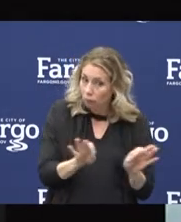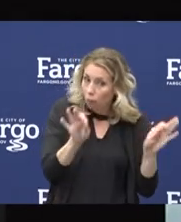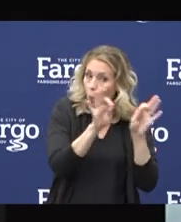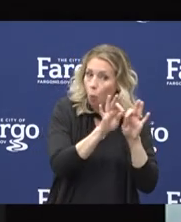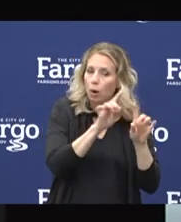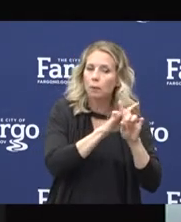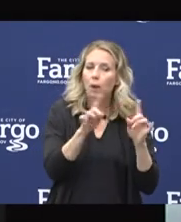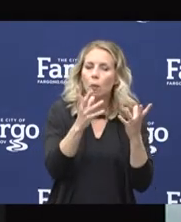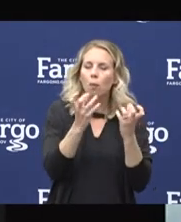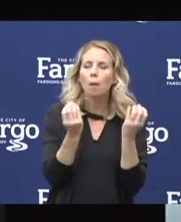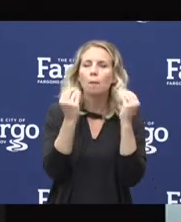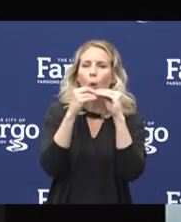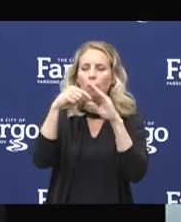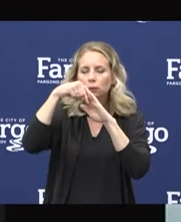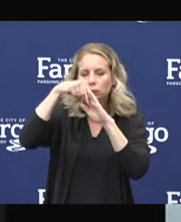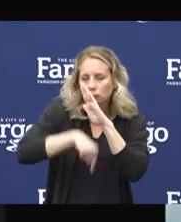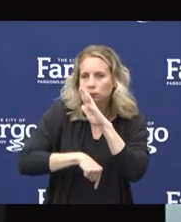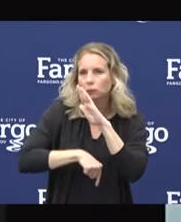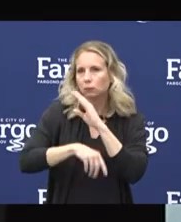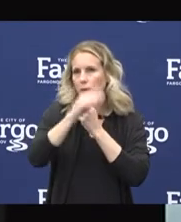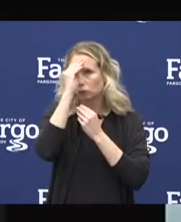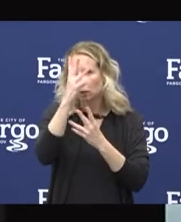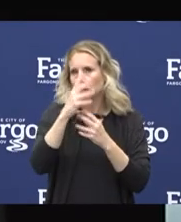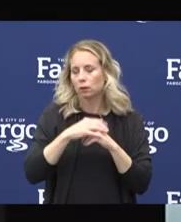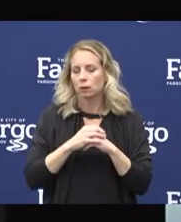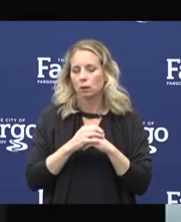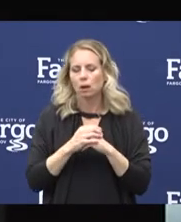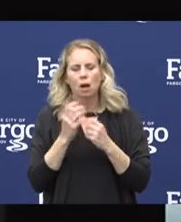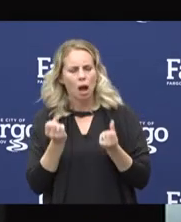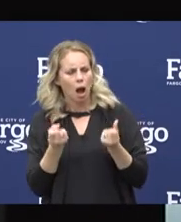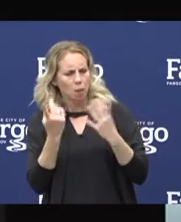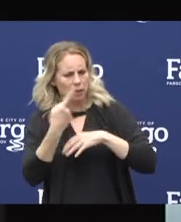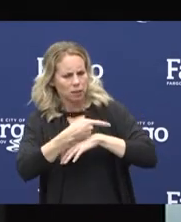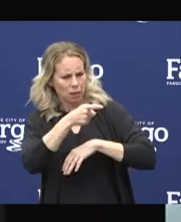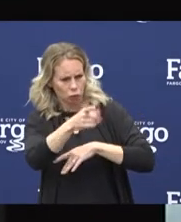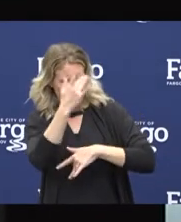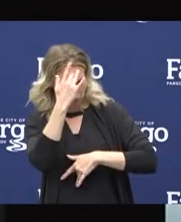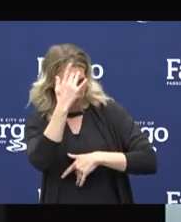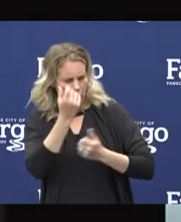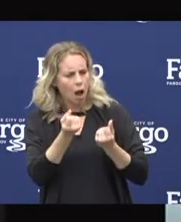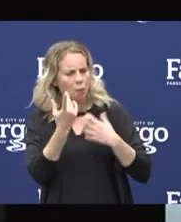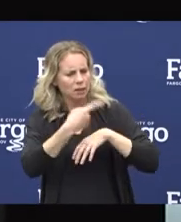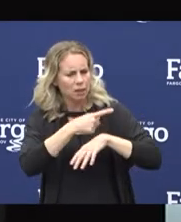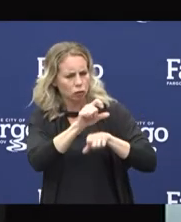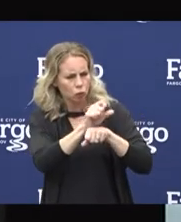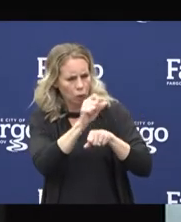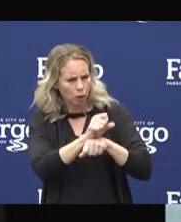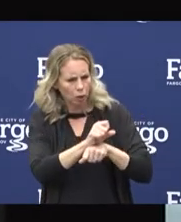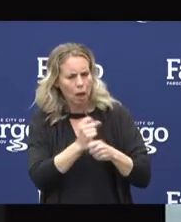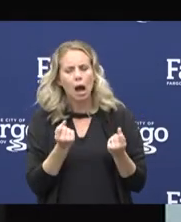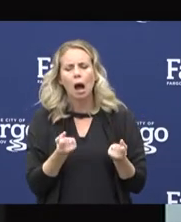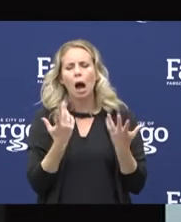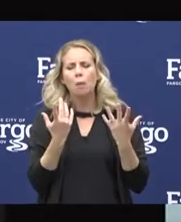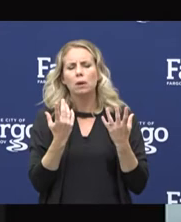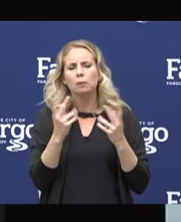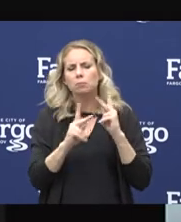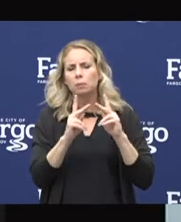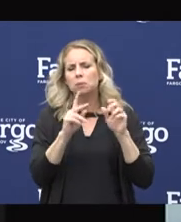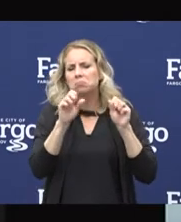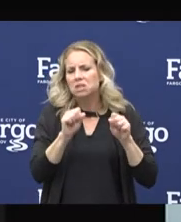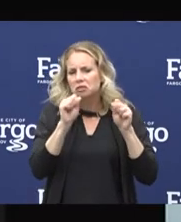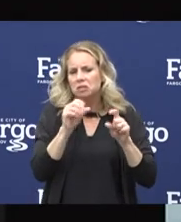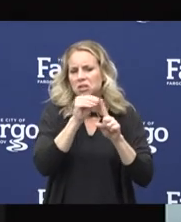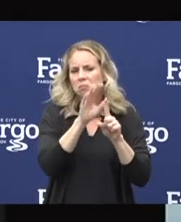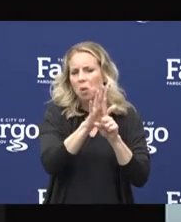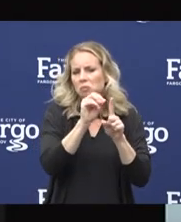into that data and looking at how many days did you work while infectious? How many potential people did you expose? How many